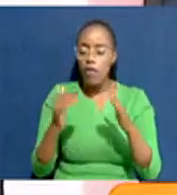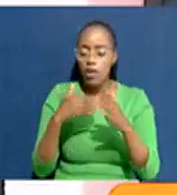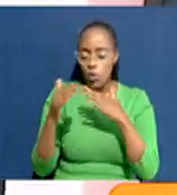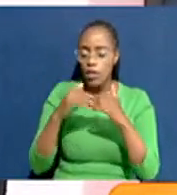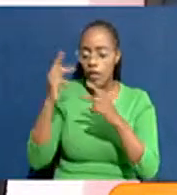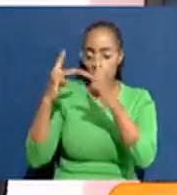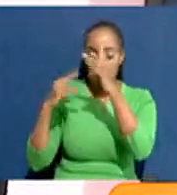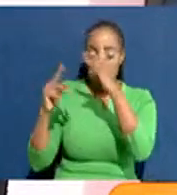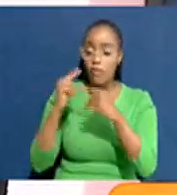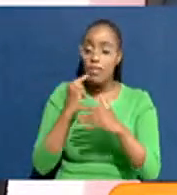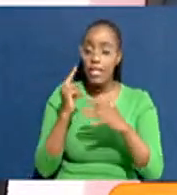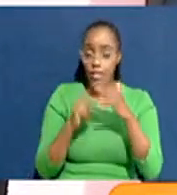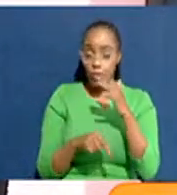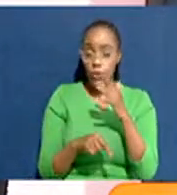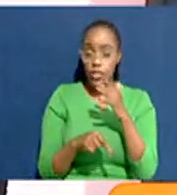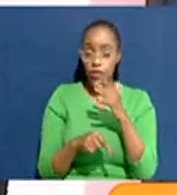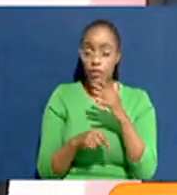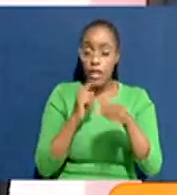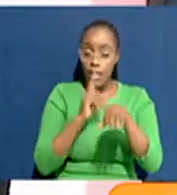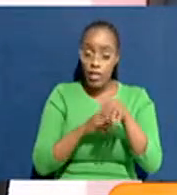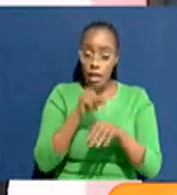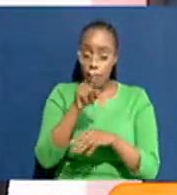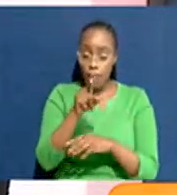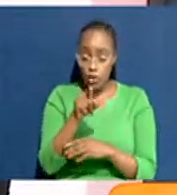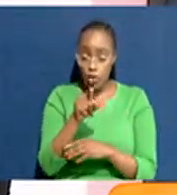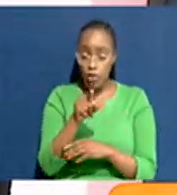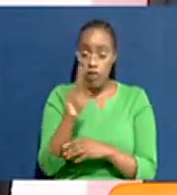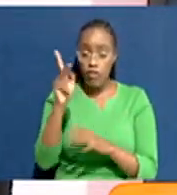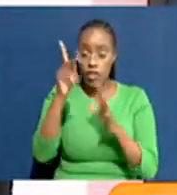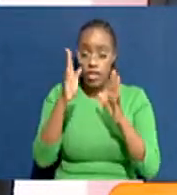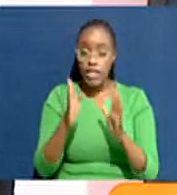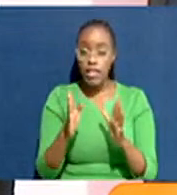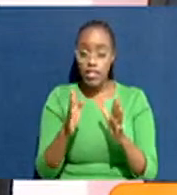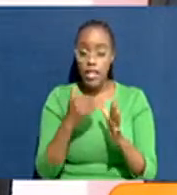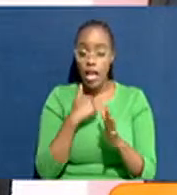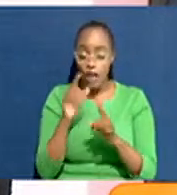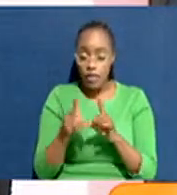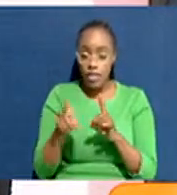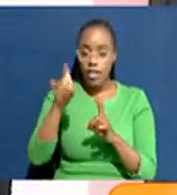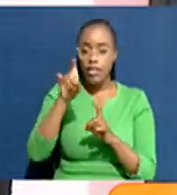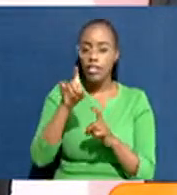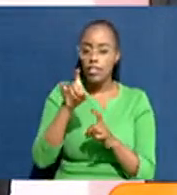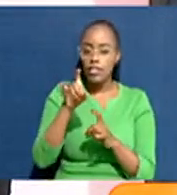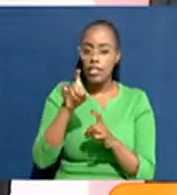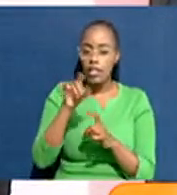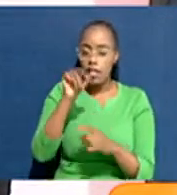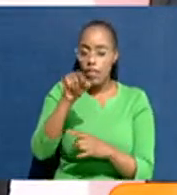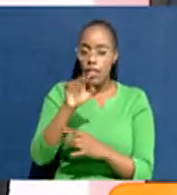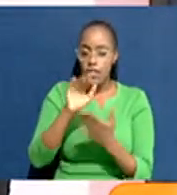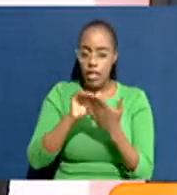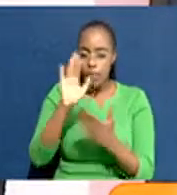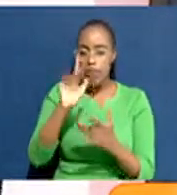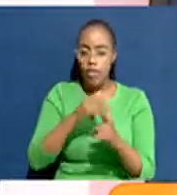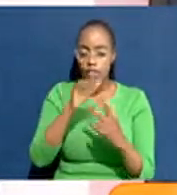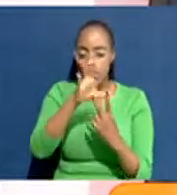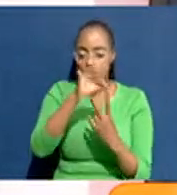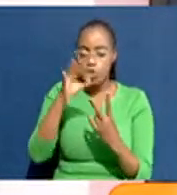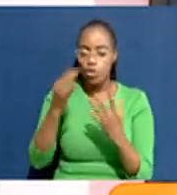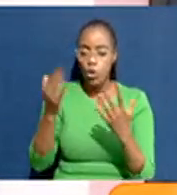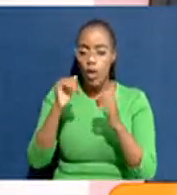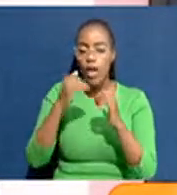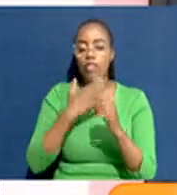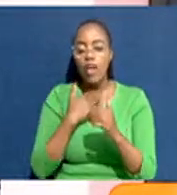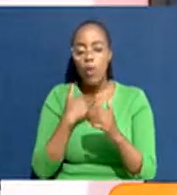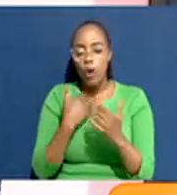is that once Kenyans have incomes, and that is the most, they will choose where they want to